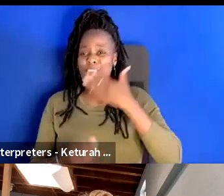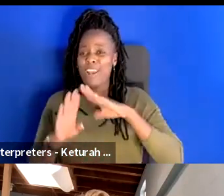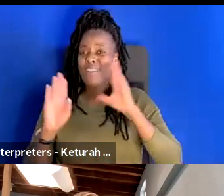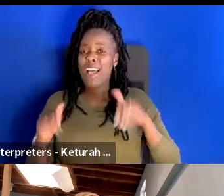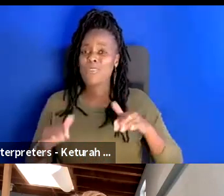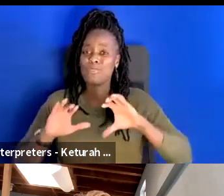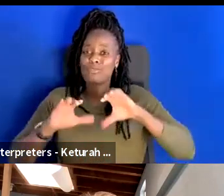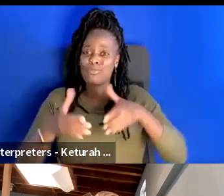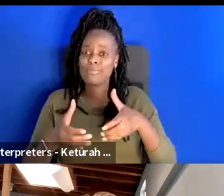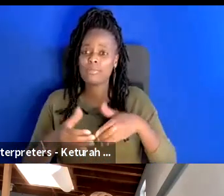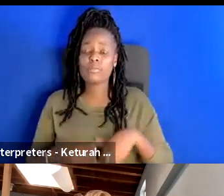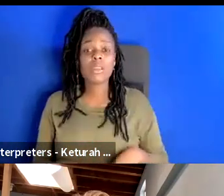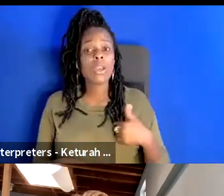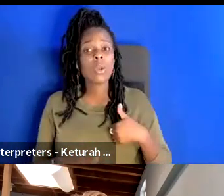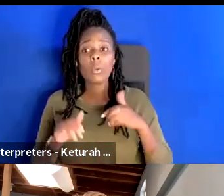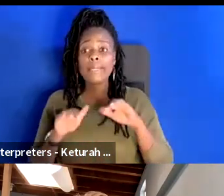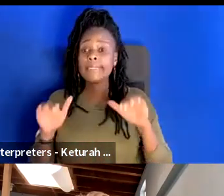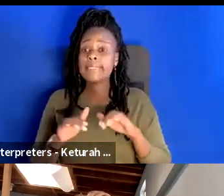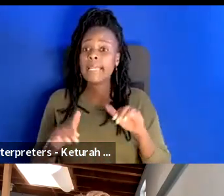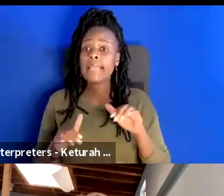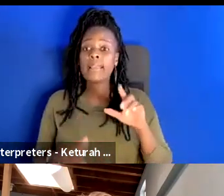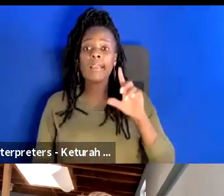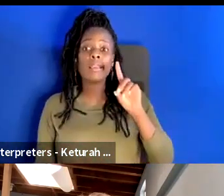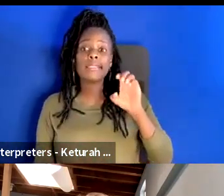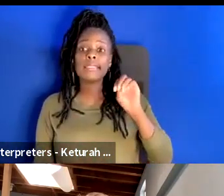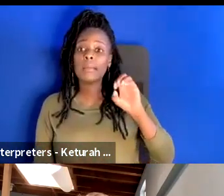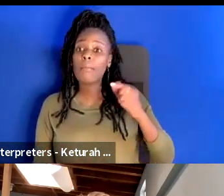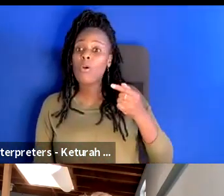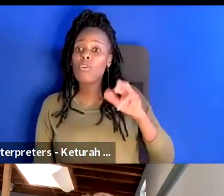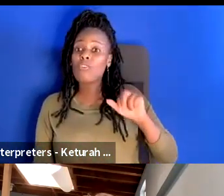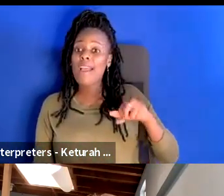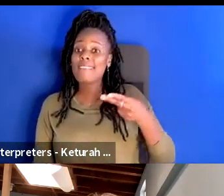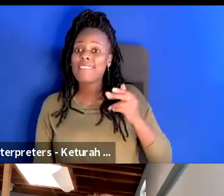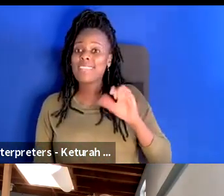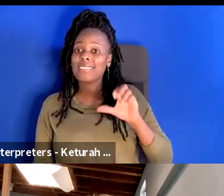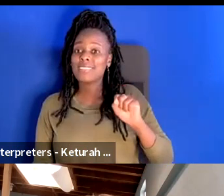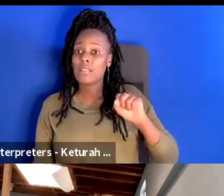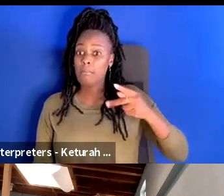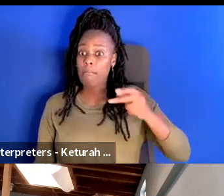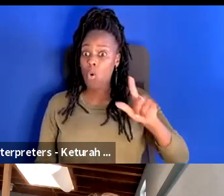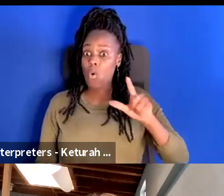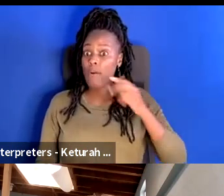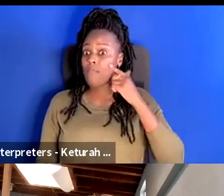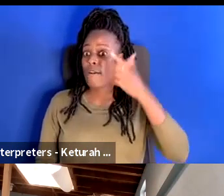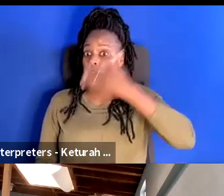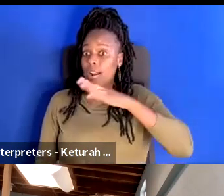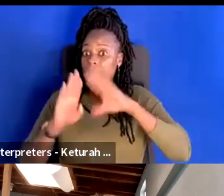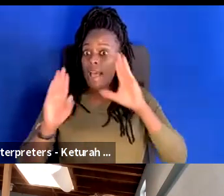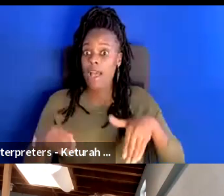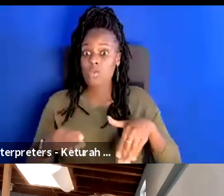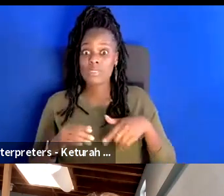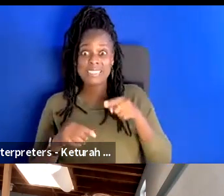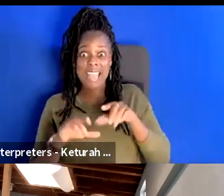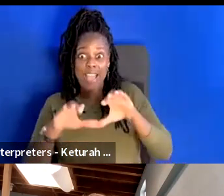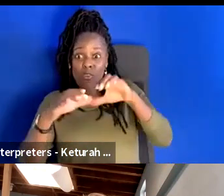a uh poll like a demographics poll of the theater tied to our EDI work um the front of house group is by and large the